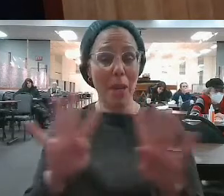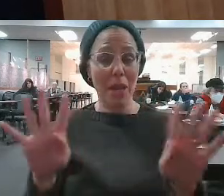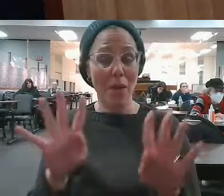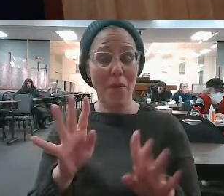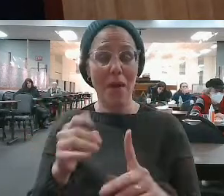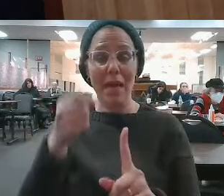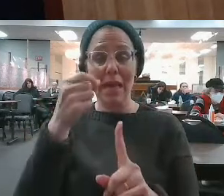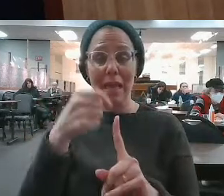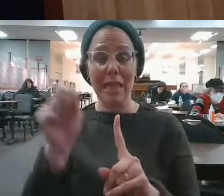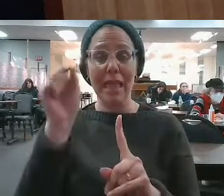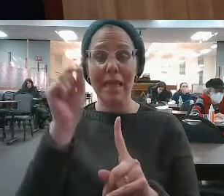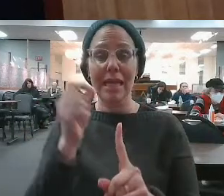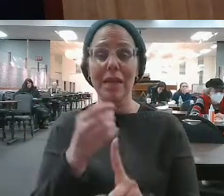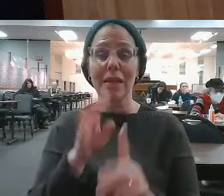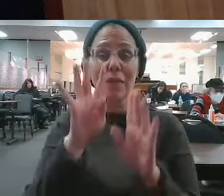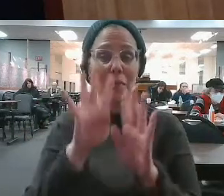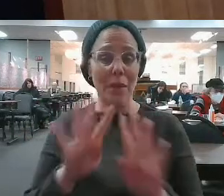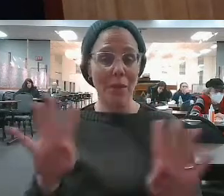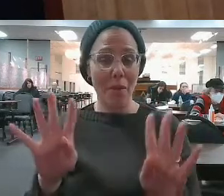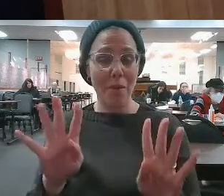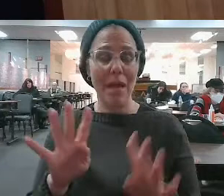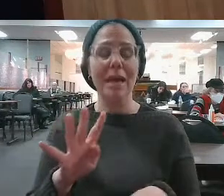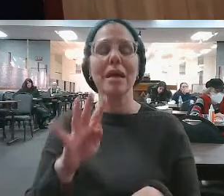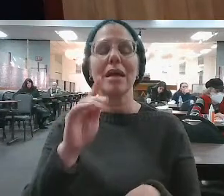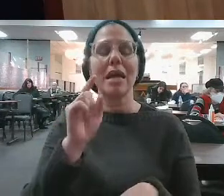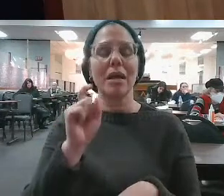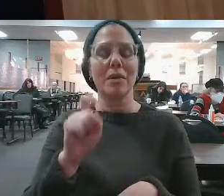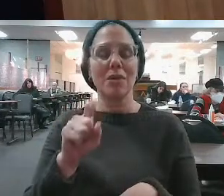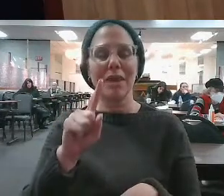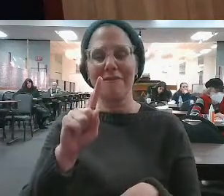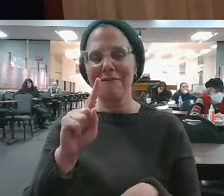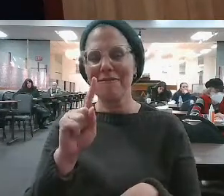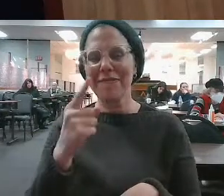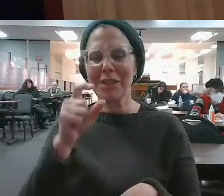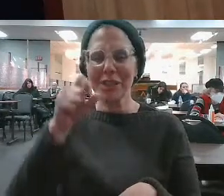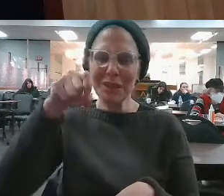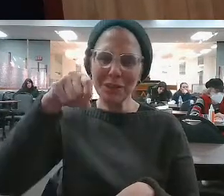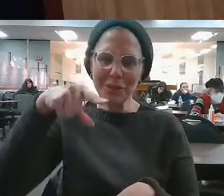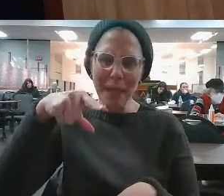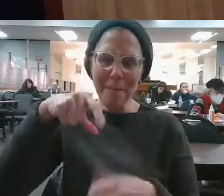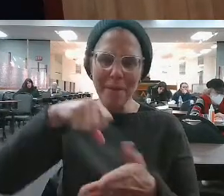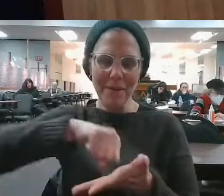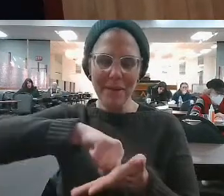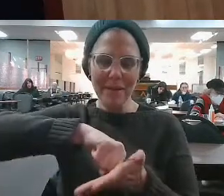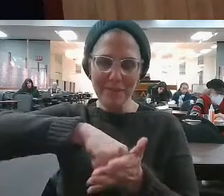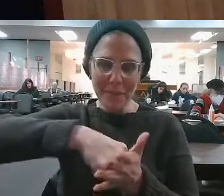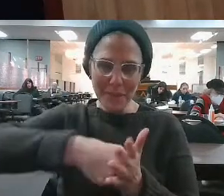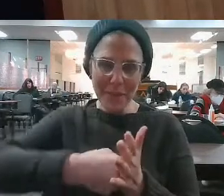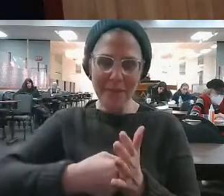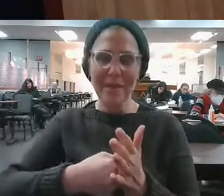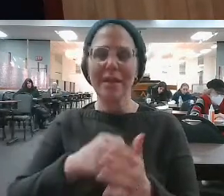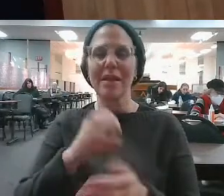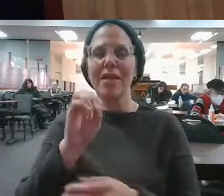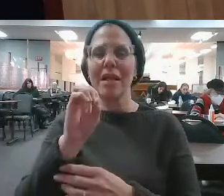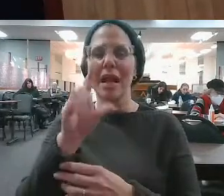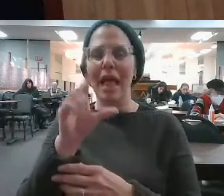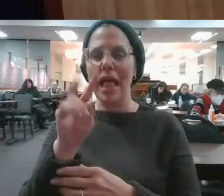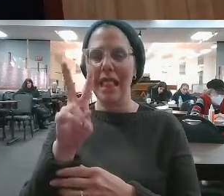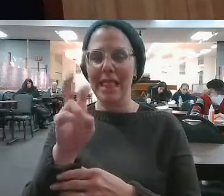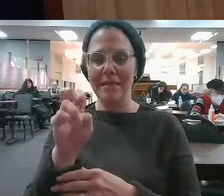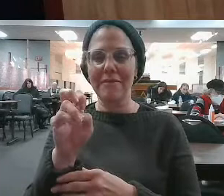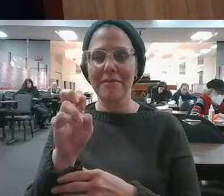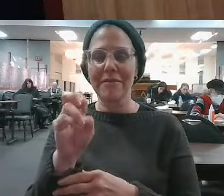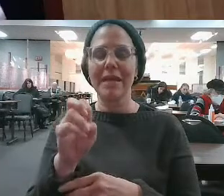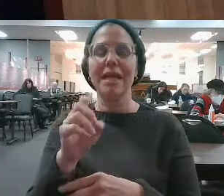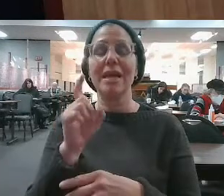permitted to use the first pressing of the olive. So again, Shem and Zayis Zach, virgin olive oil. So Hashem says to Moshe, command the Jewish